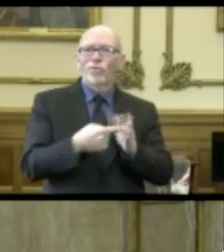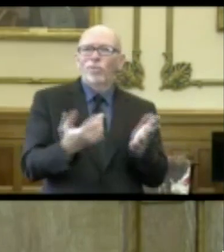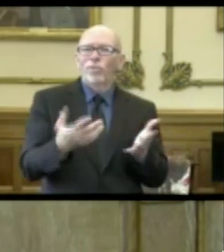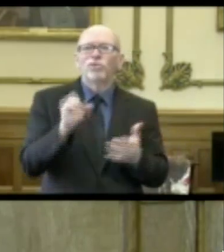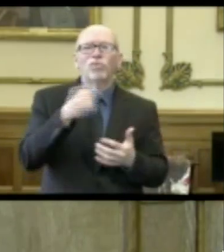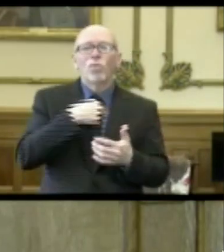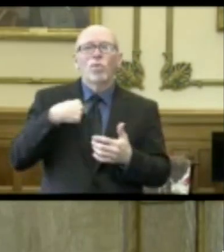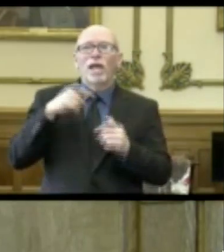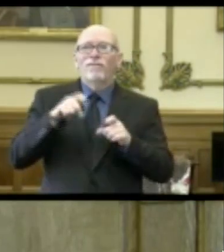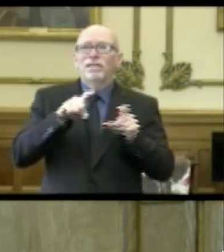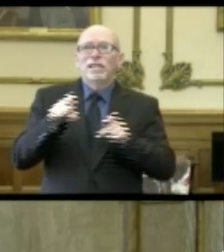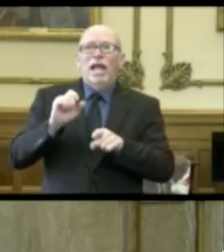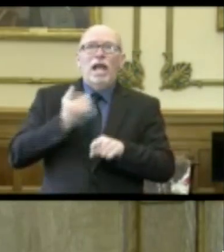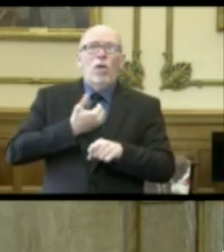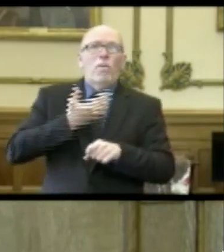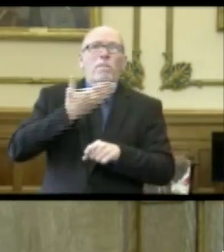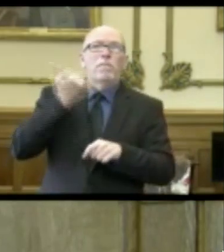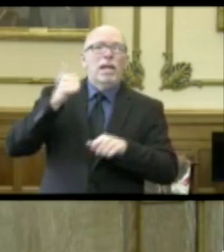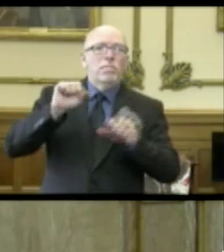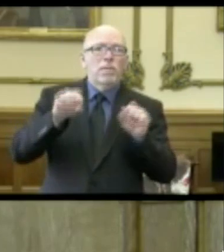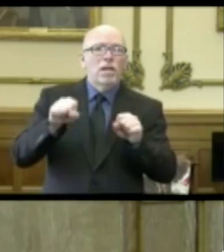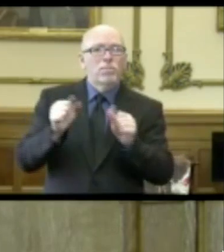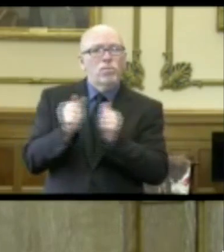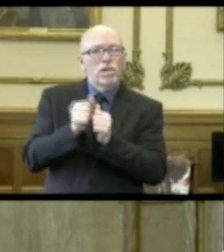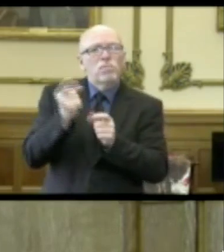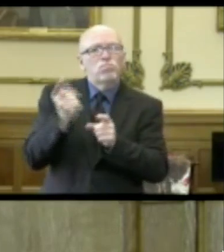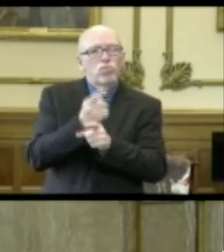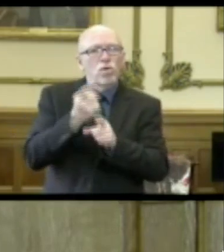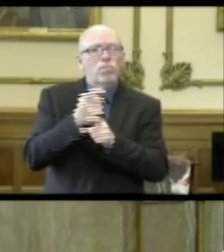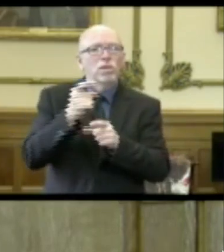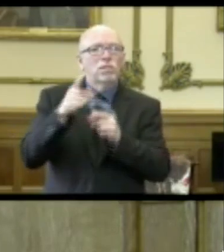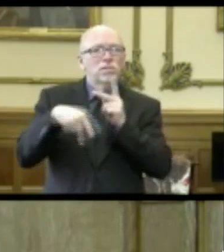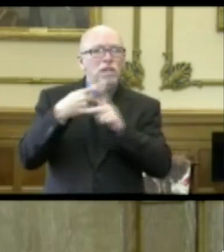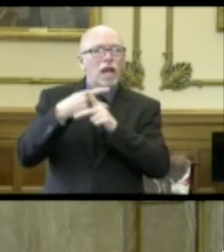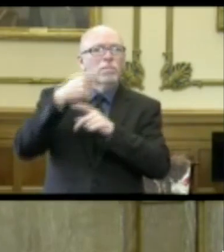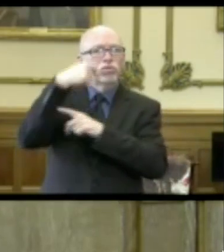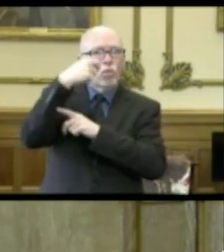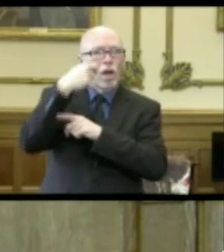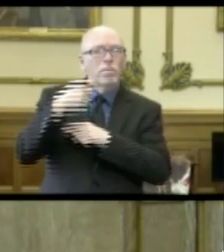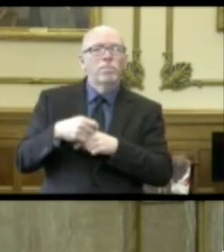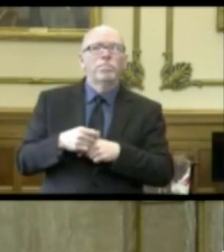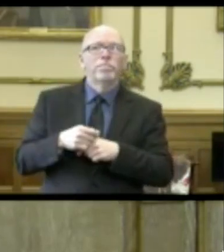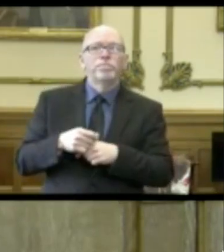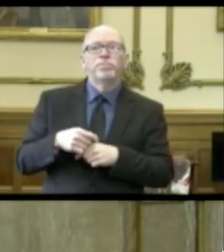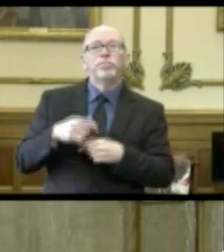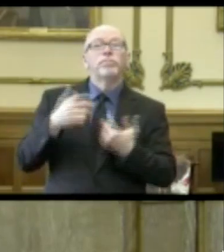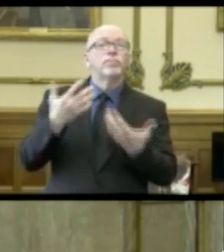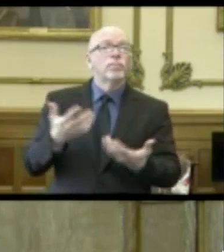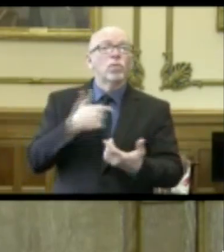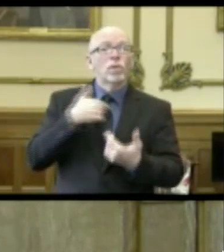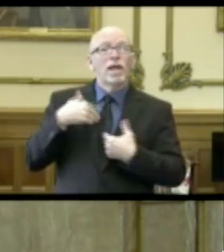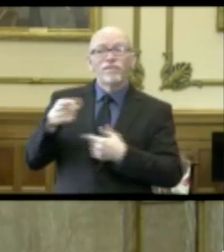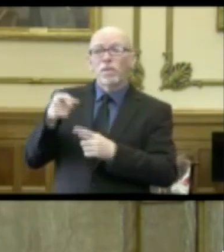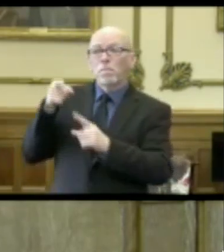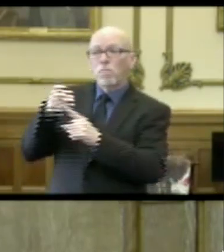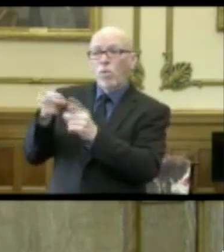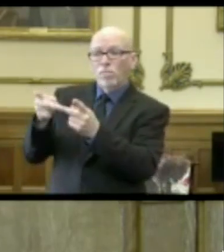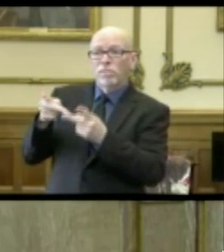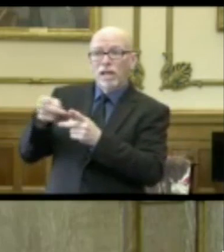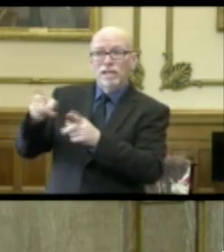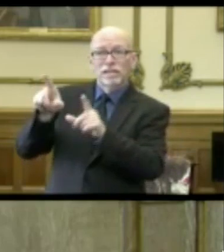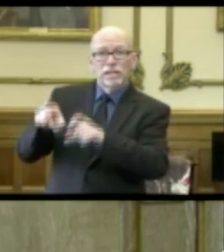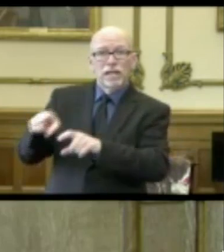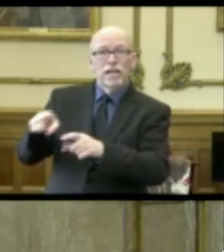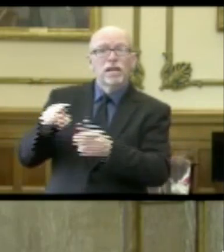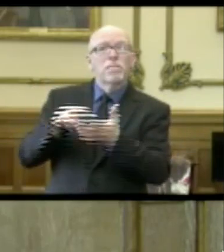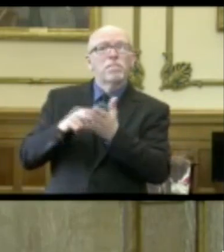to the best of our abilities with the appropriate swab. Now, that being said, when we have things like point-of-care testing, oftentimes